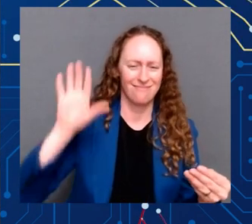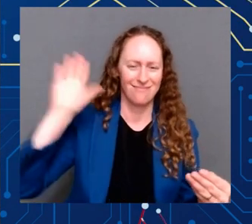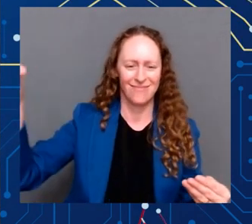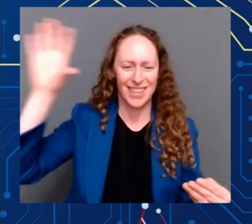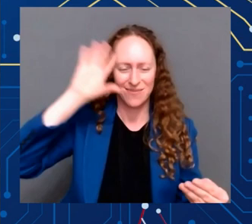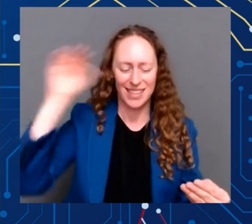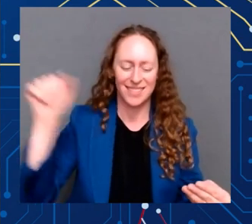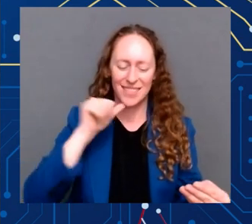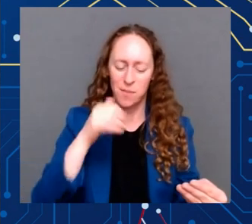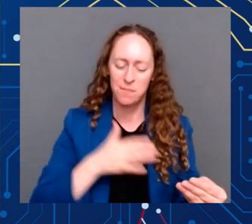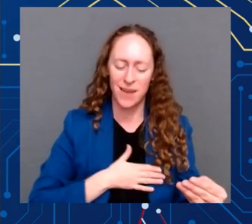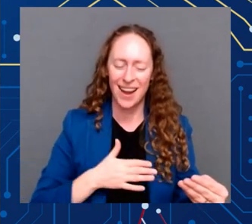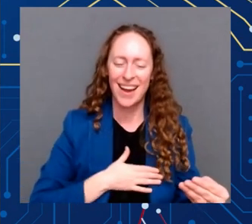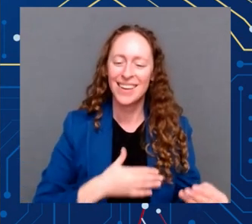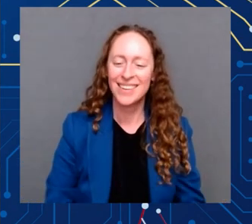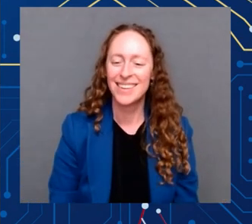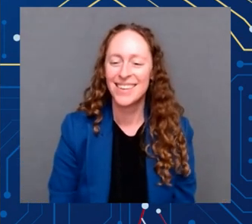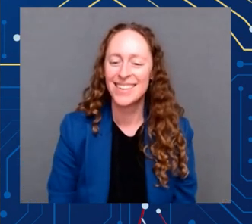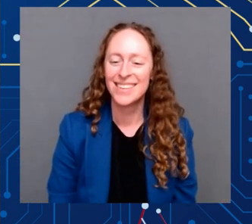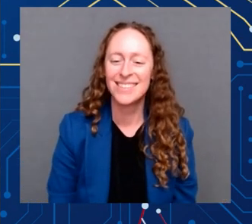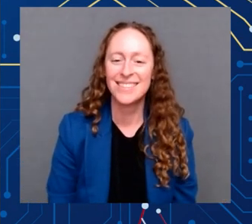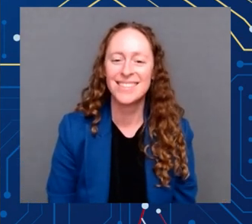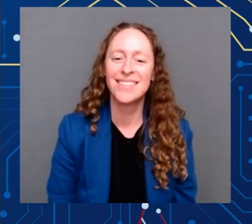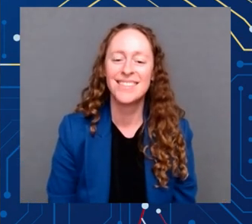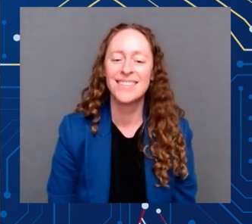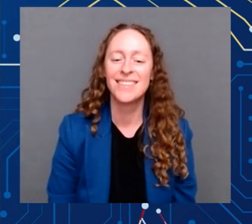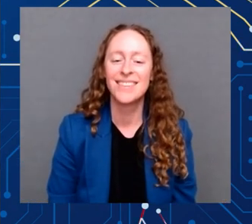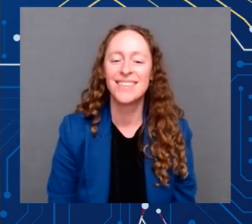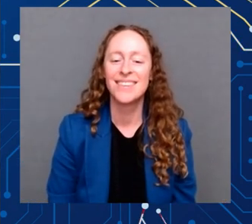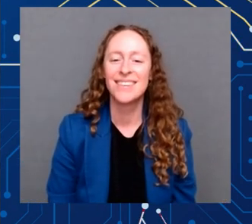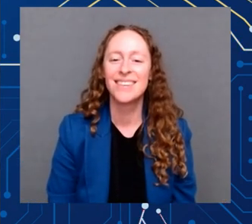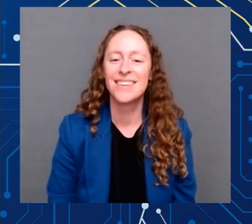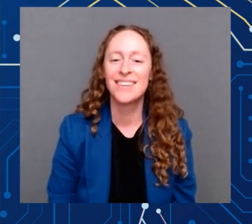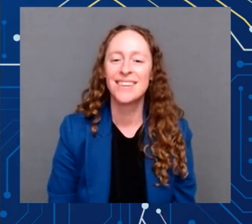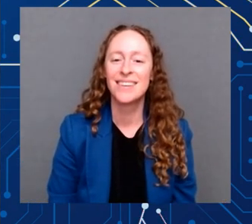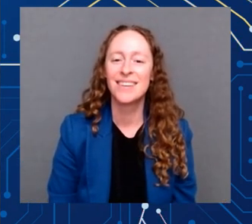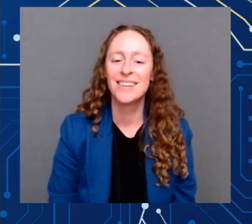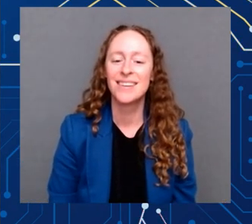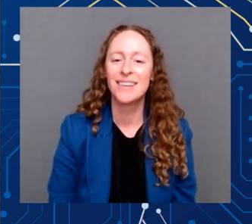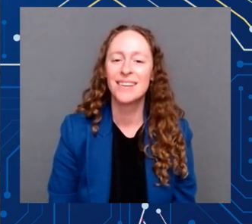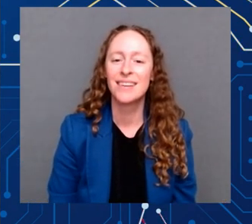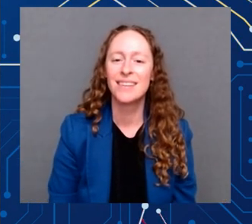Well, I don't know what they did with it, but I can do without it.